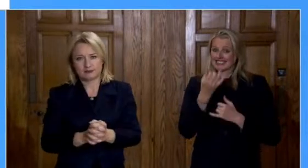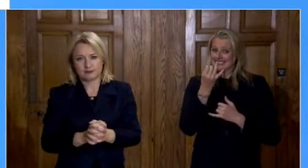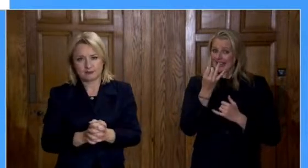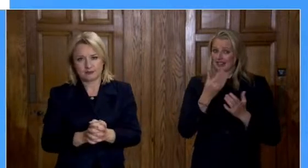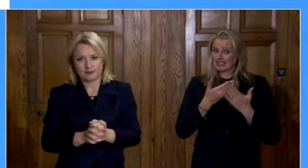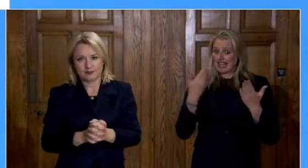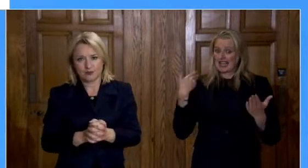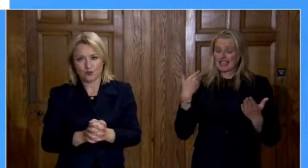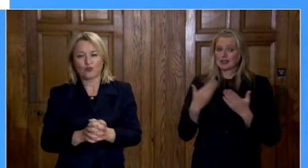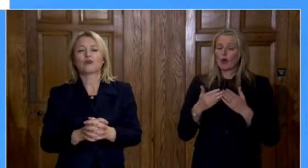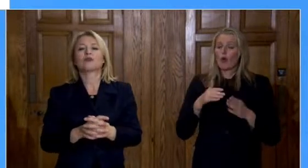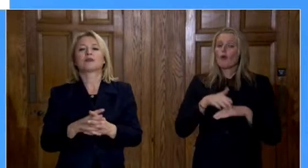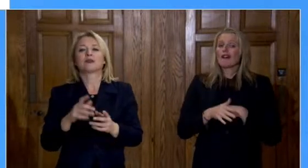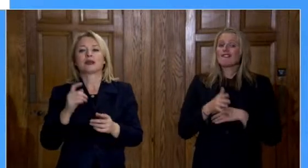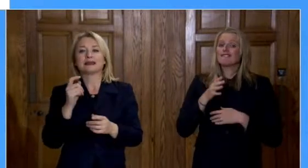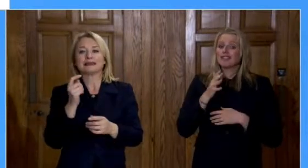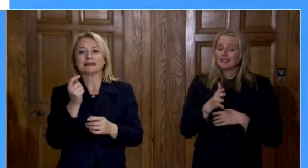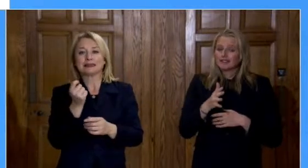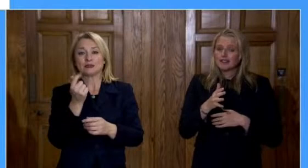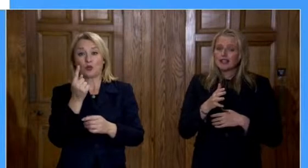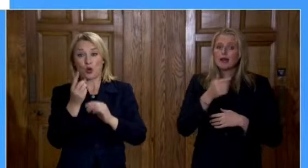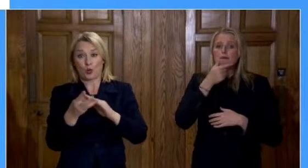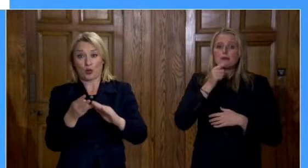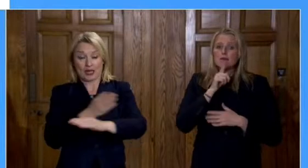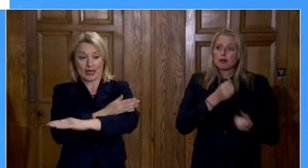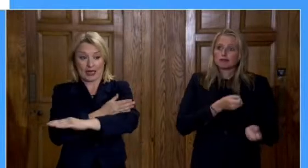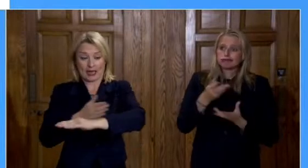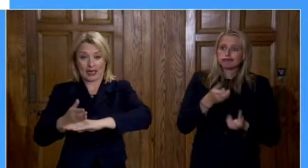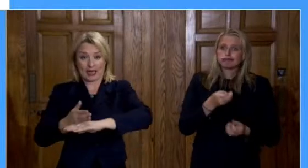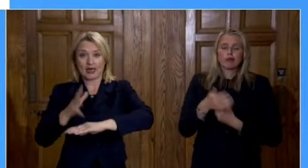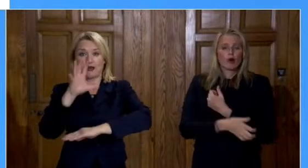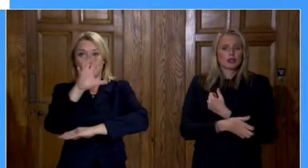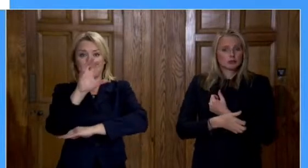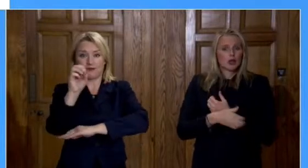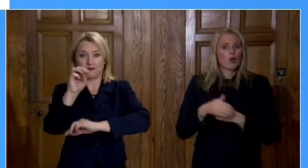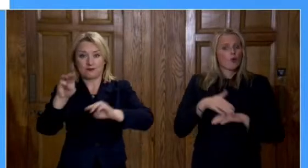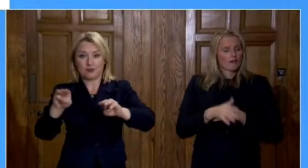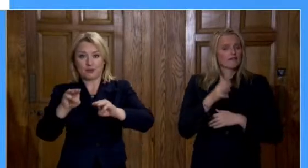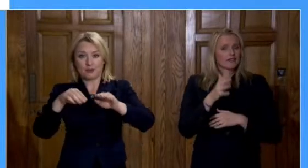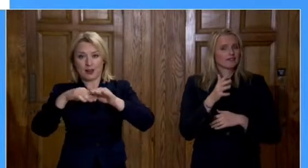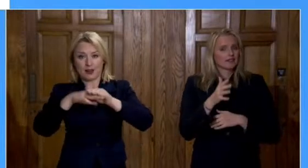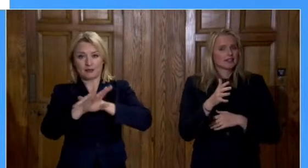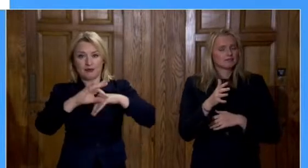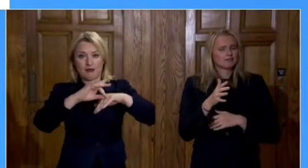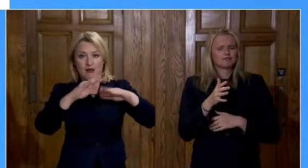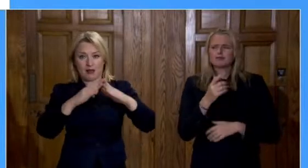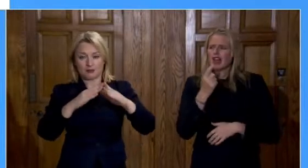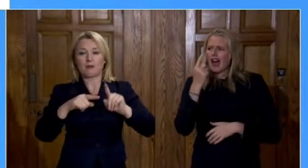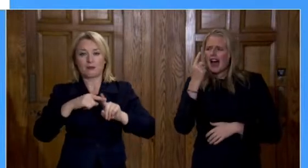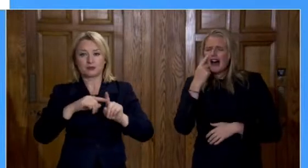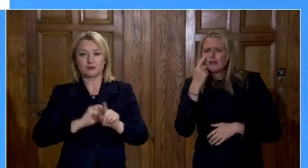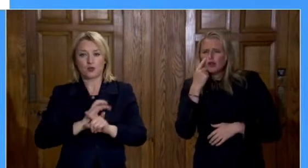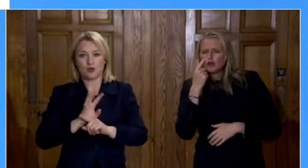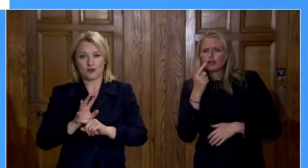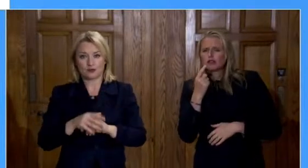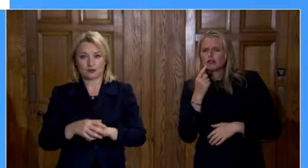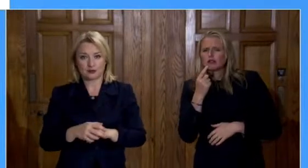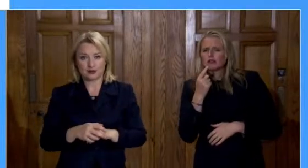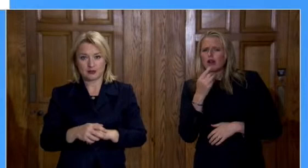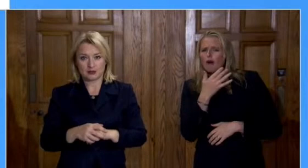days, over 50 patients with the virus have been admitted to hospital. And if you look at the number of